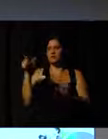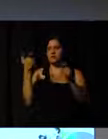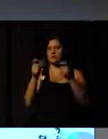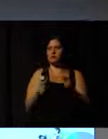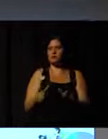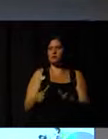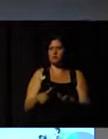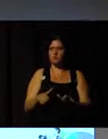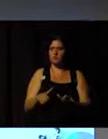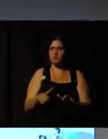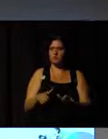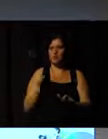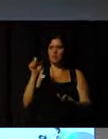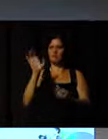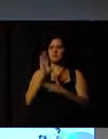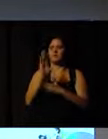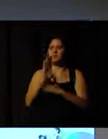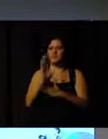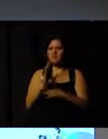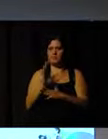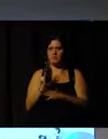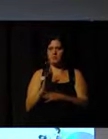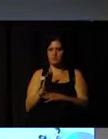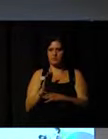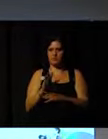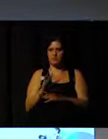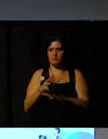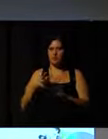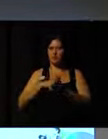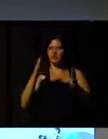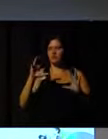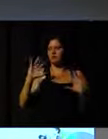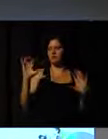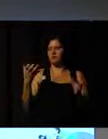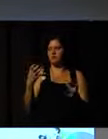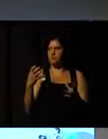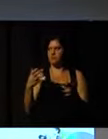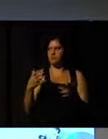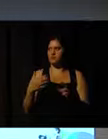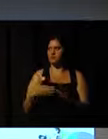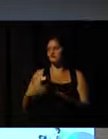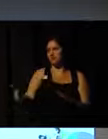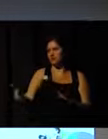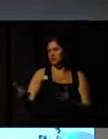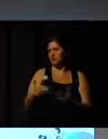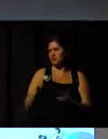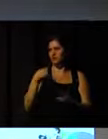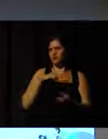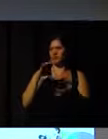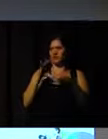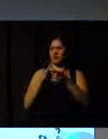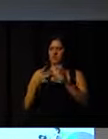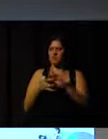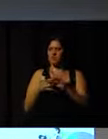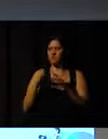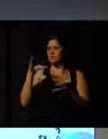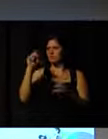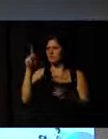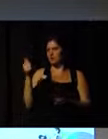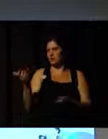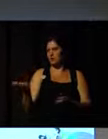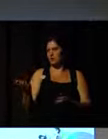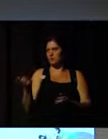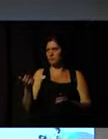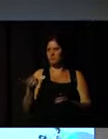structuring, volunteer work to serve on these great events, these big